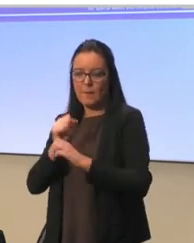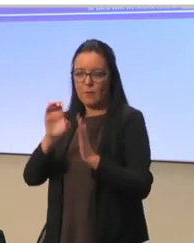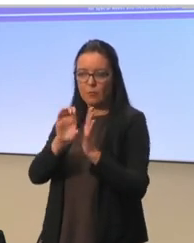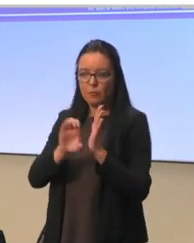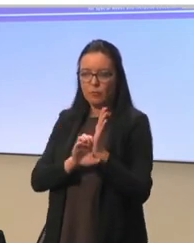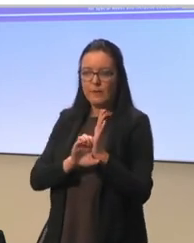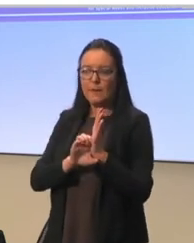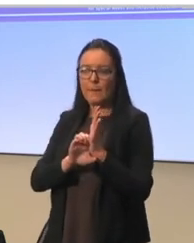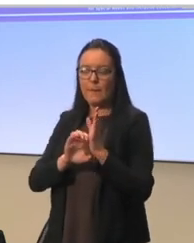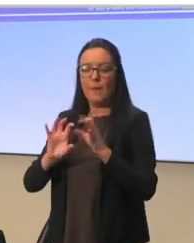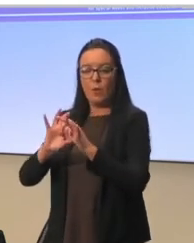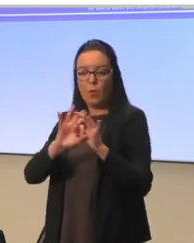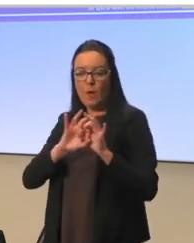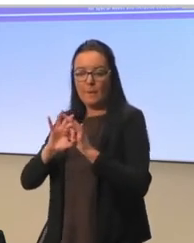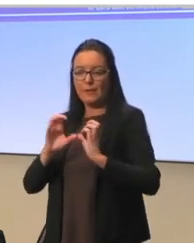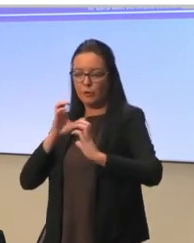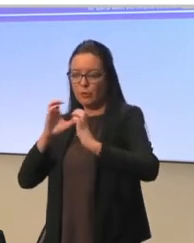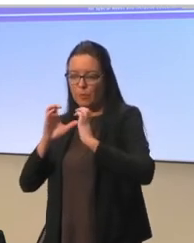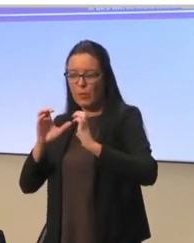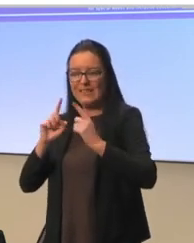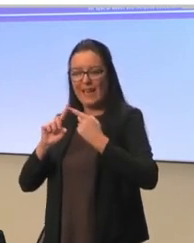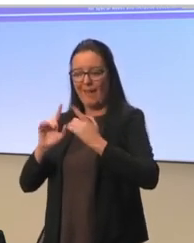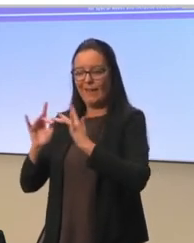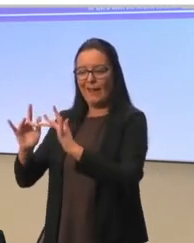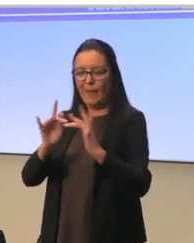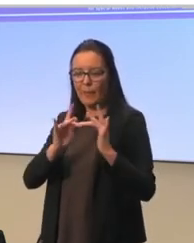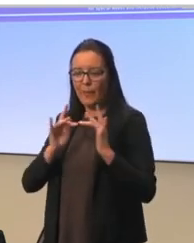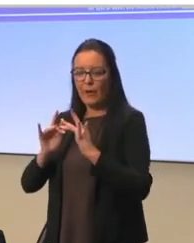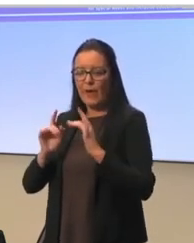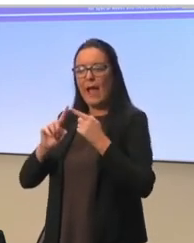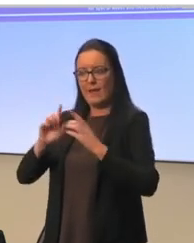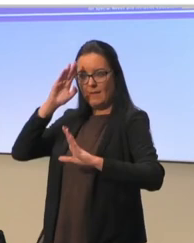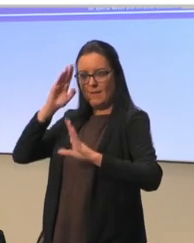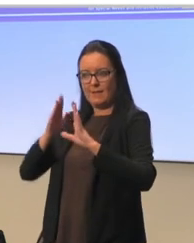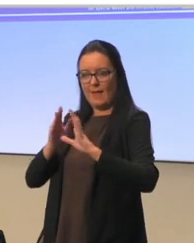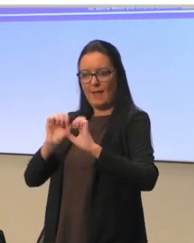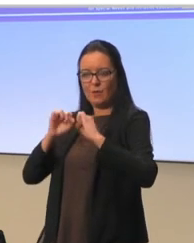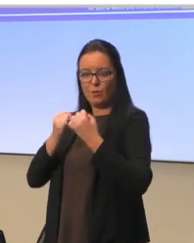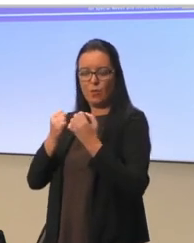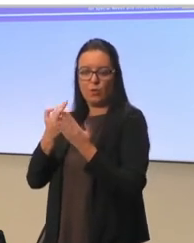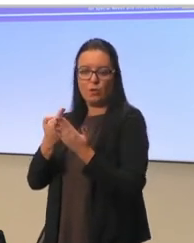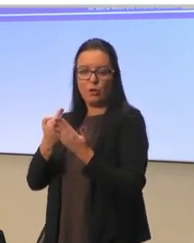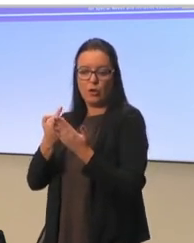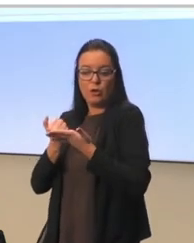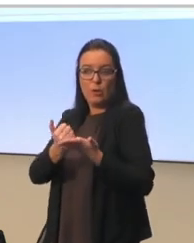cooperation, communication, and networking. And psychosocial support. And I will now show you